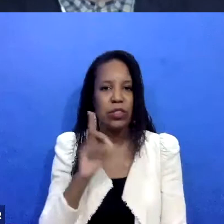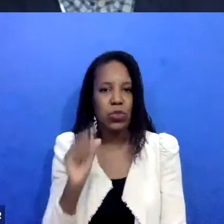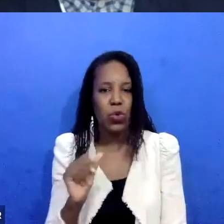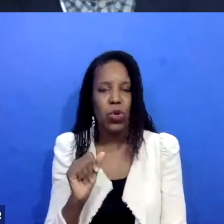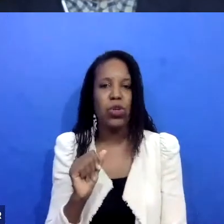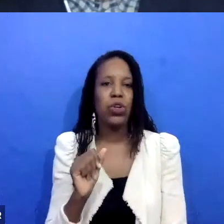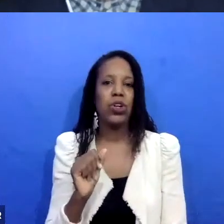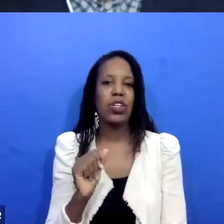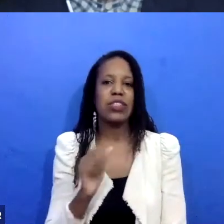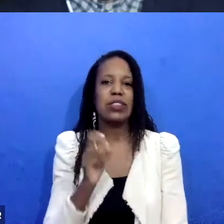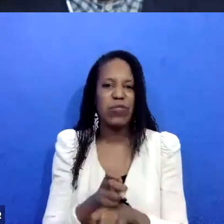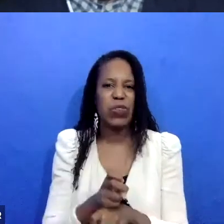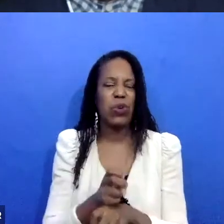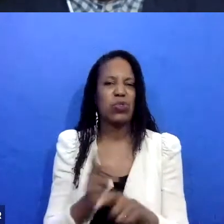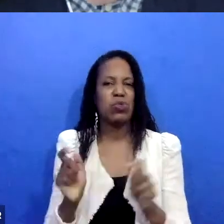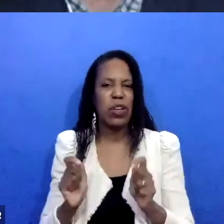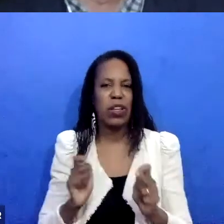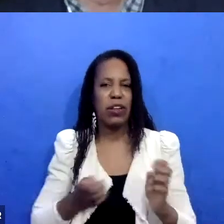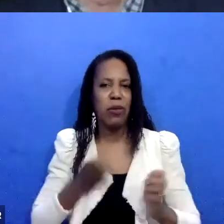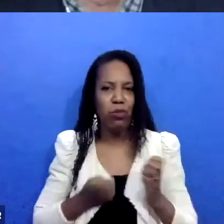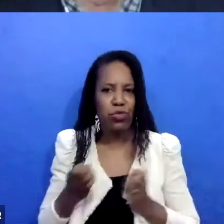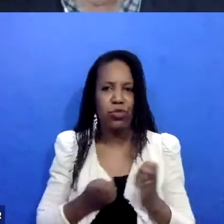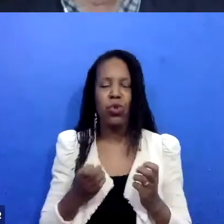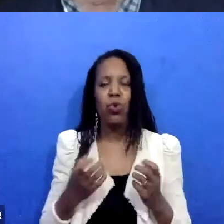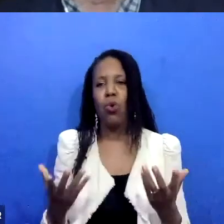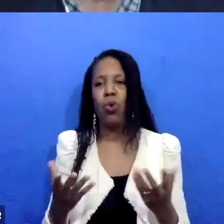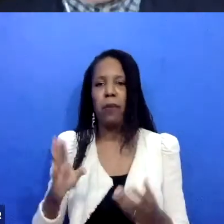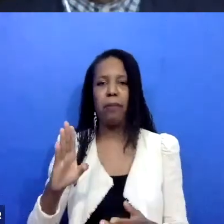emotional regulations that comes with violence. I guess those are two different examples.